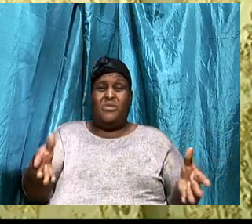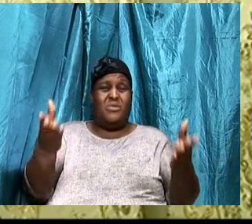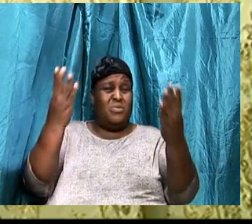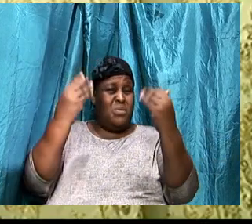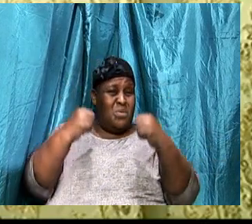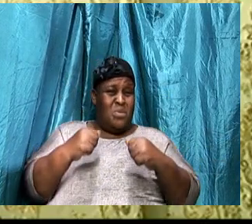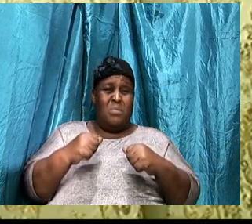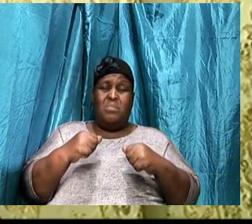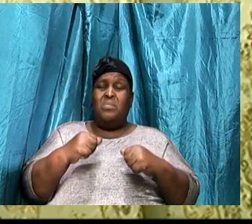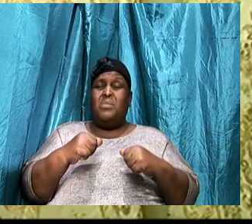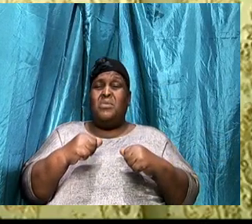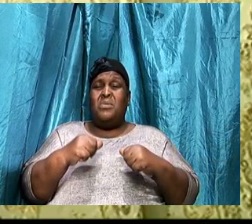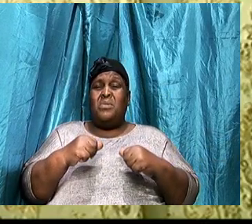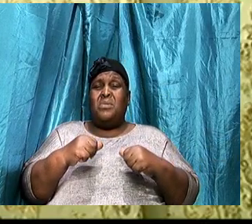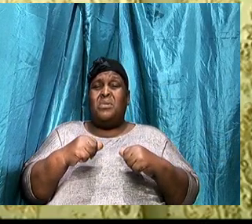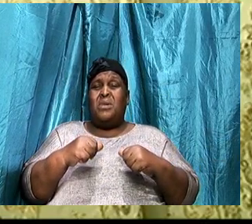temple,